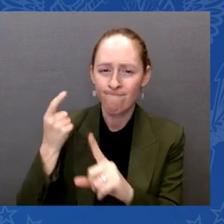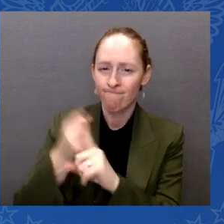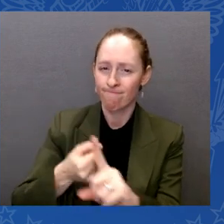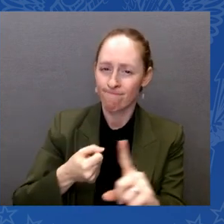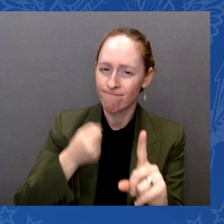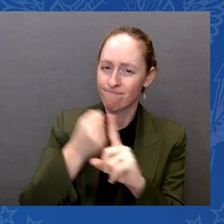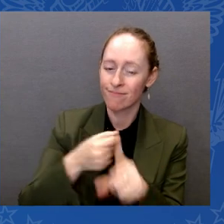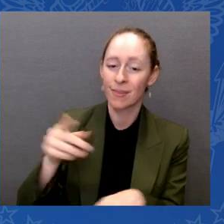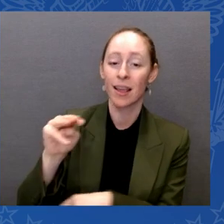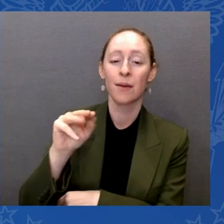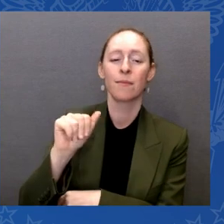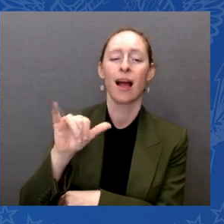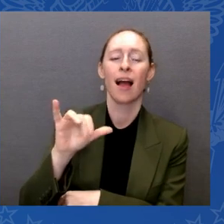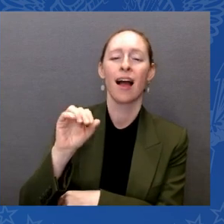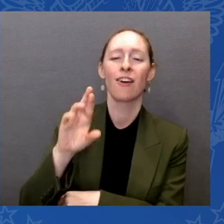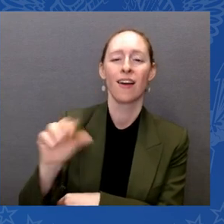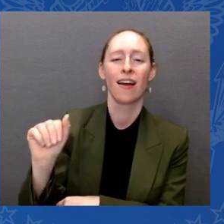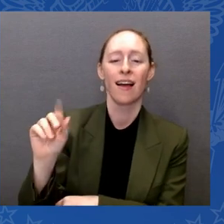Mayor